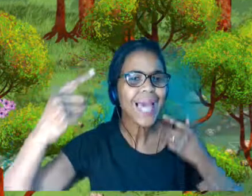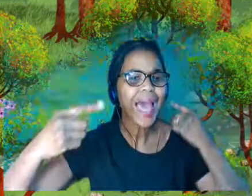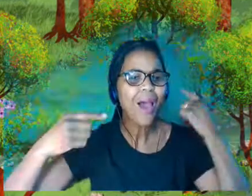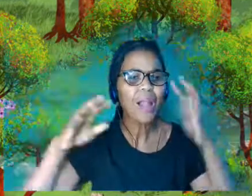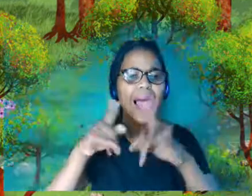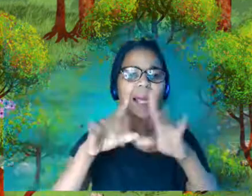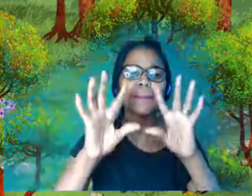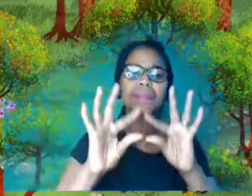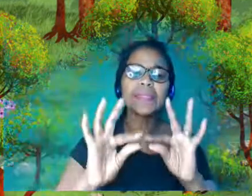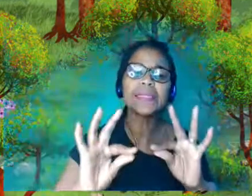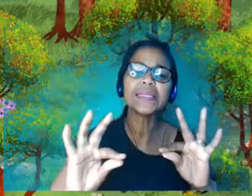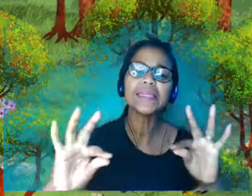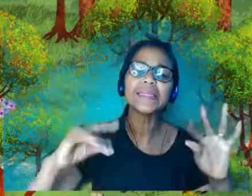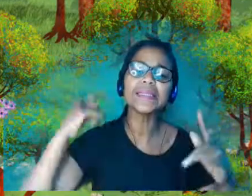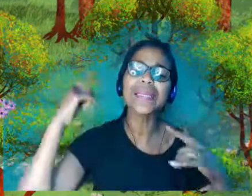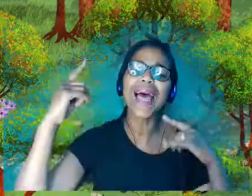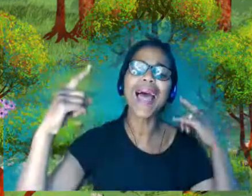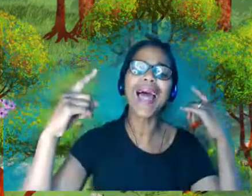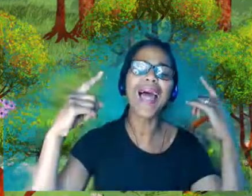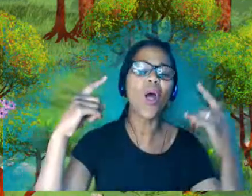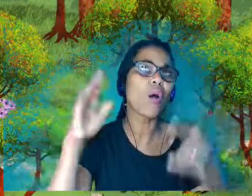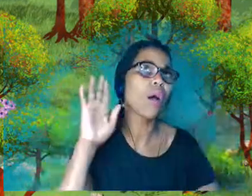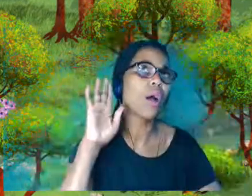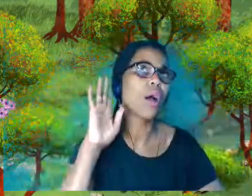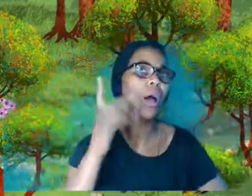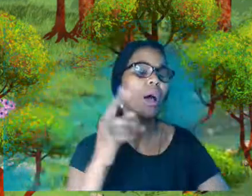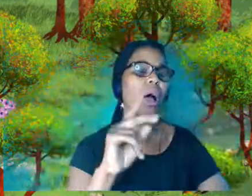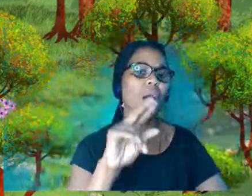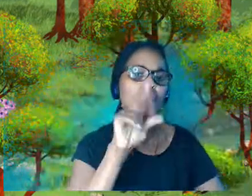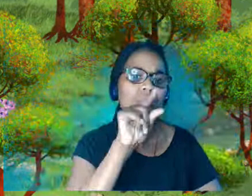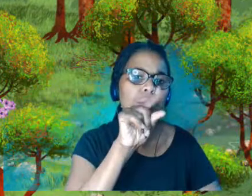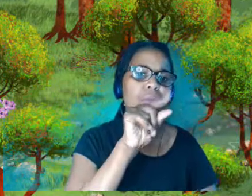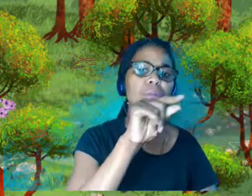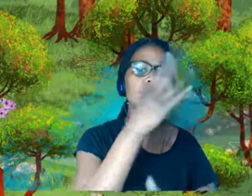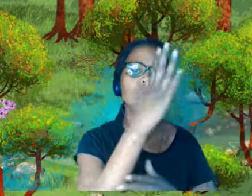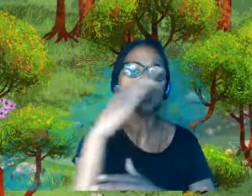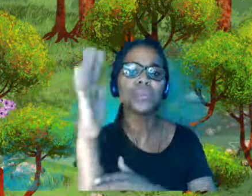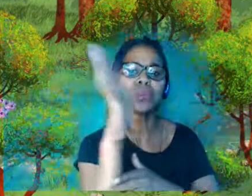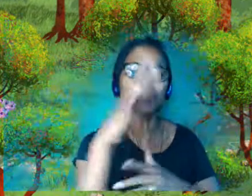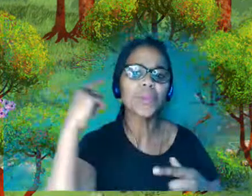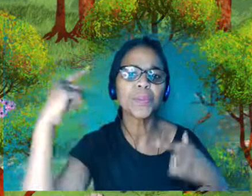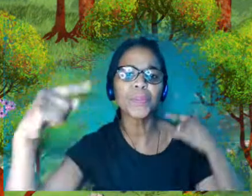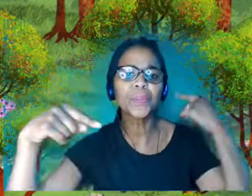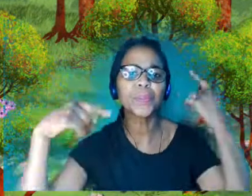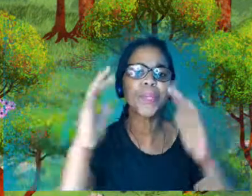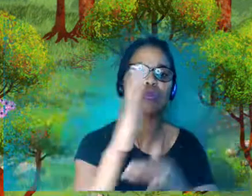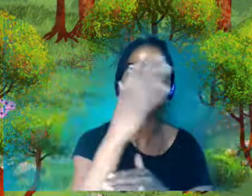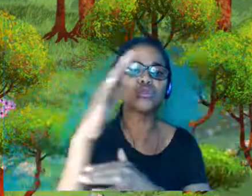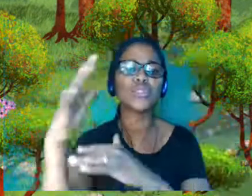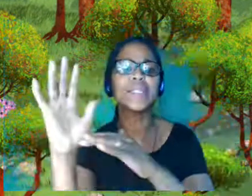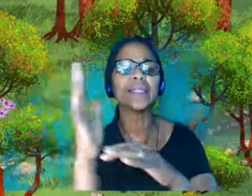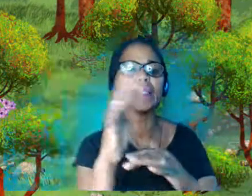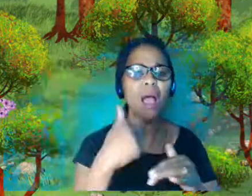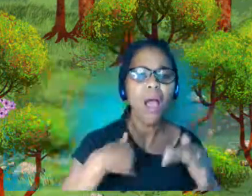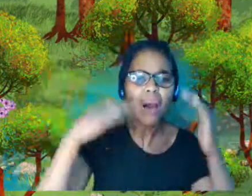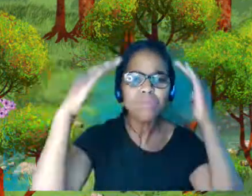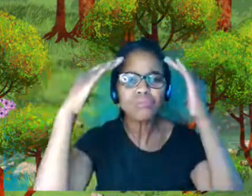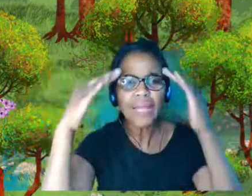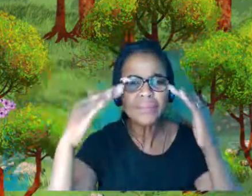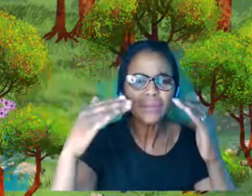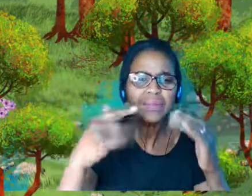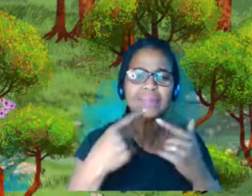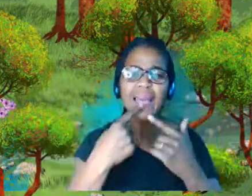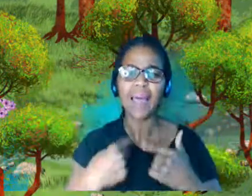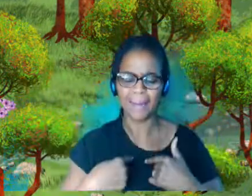in sounds of nature, being able to see trees, our brains can't necessarily distinguish the difference between reality and these virtual